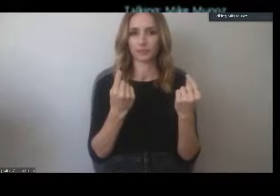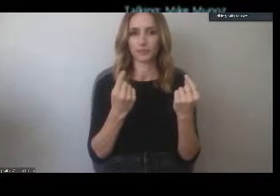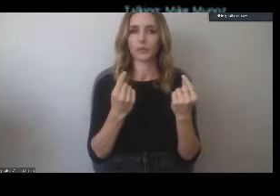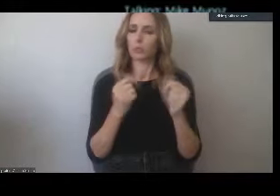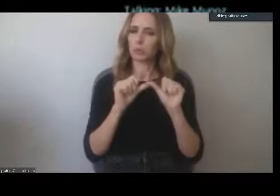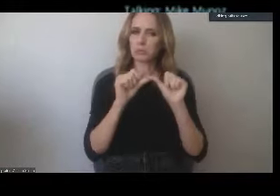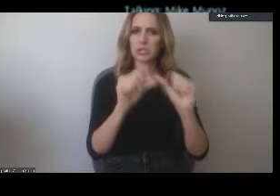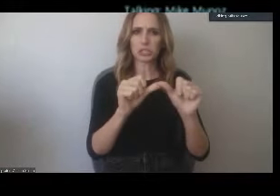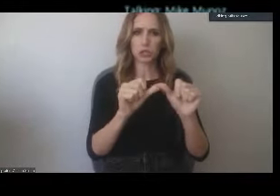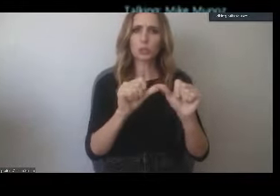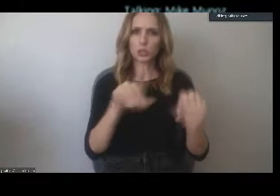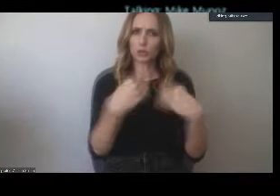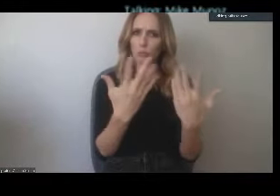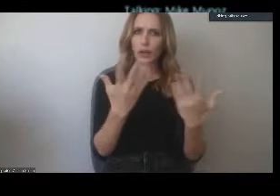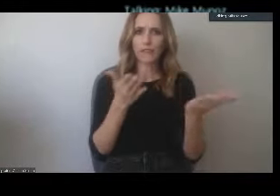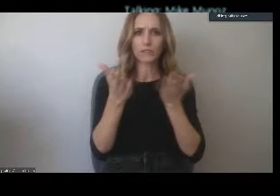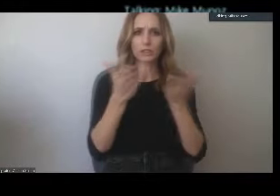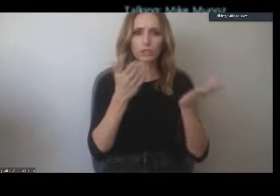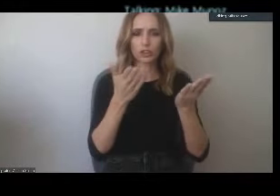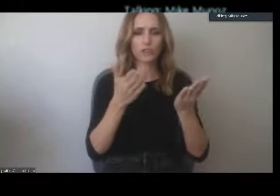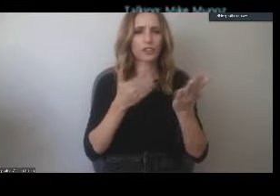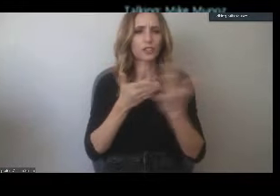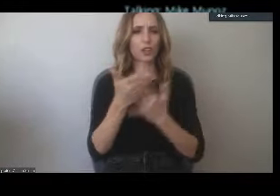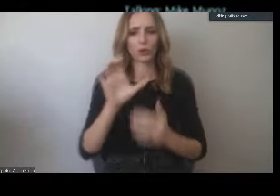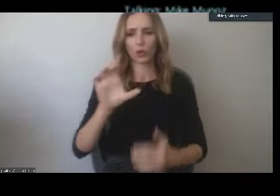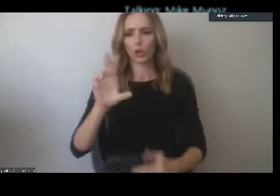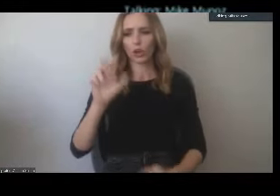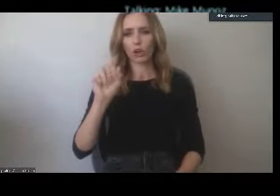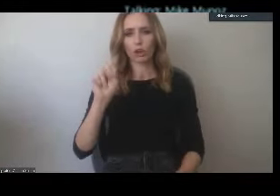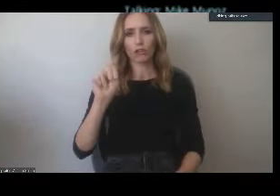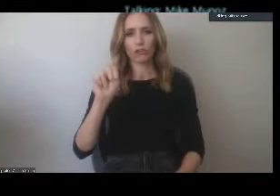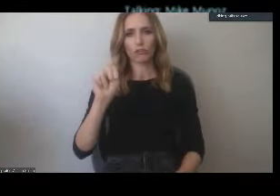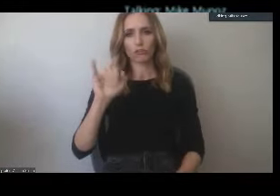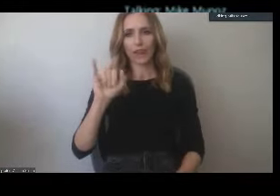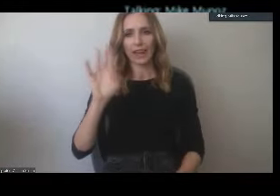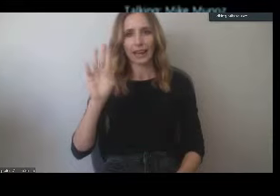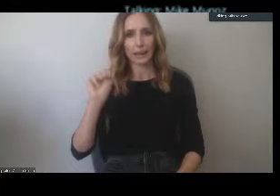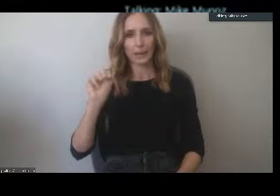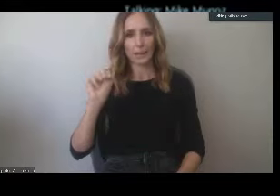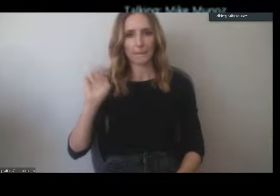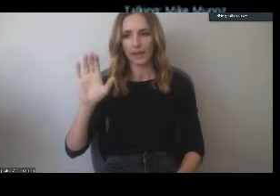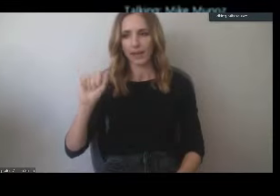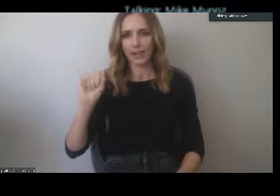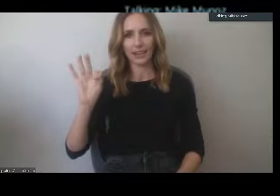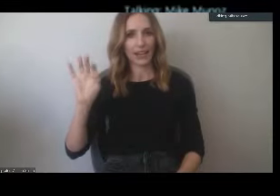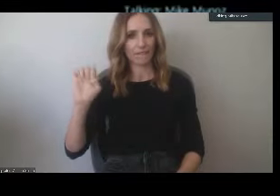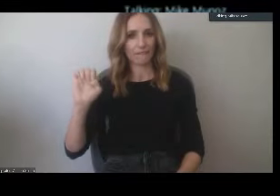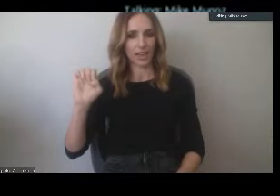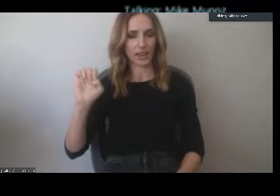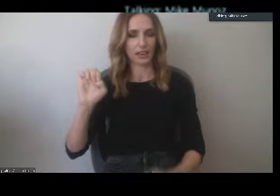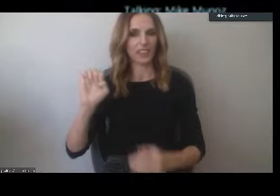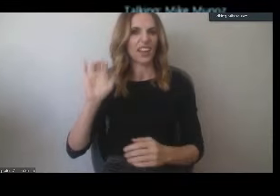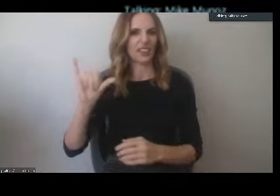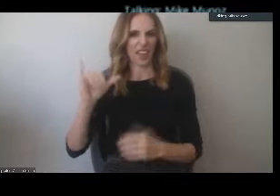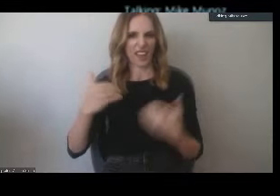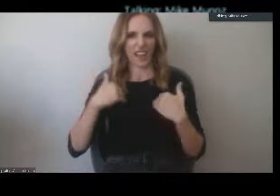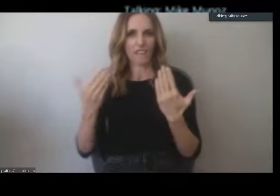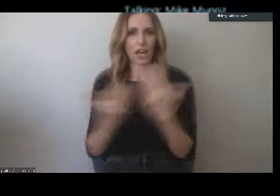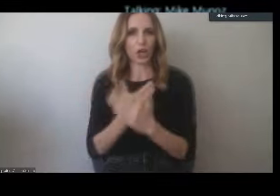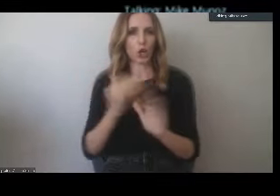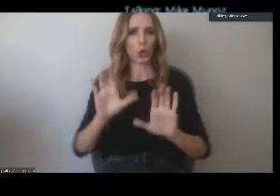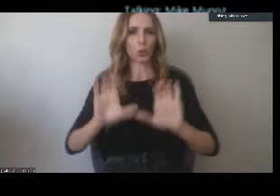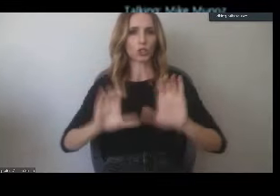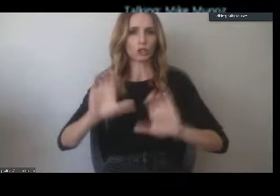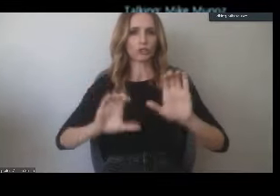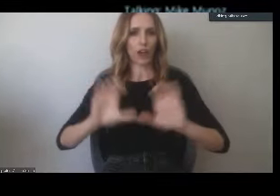serve students through what's called Cranium Cafe, through virtual counseling appointments. We launched a new chat feature, which is called Chat with our